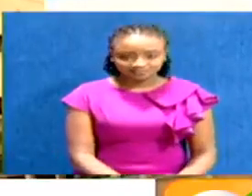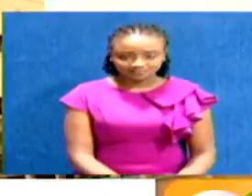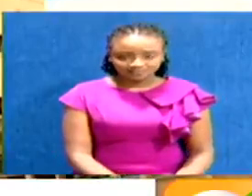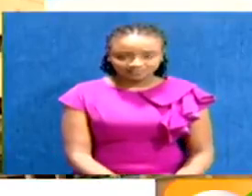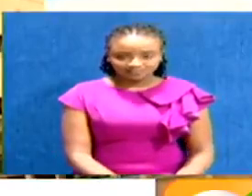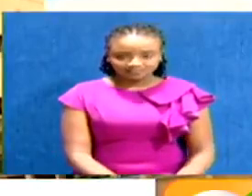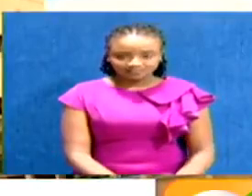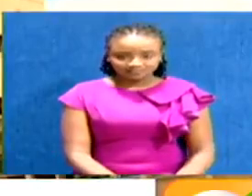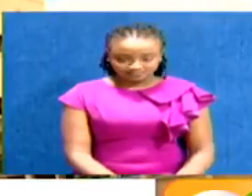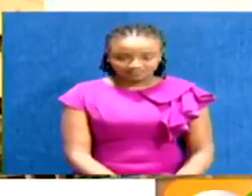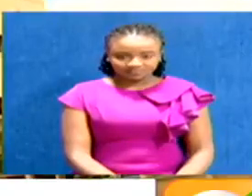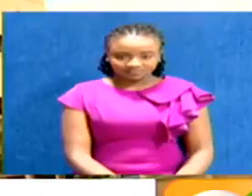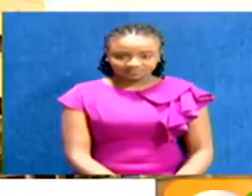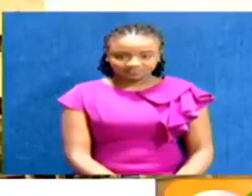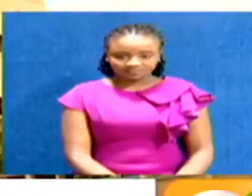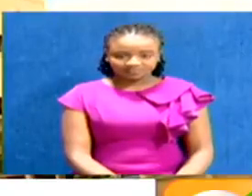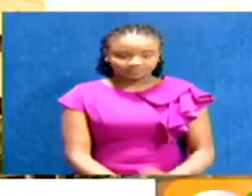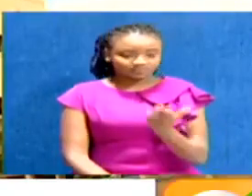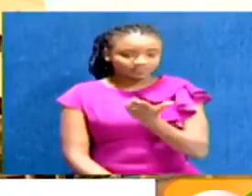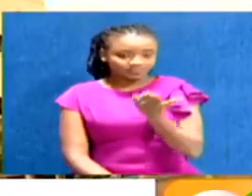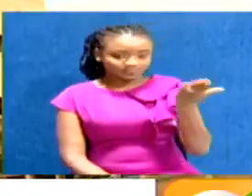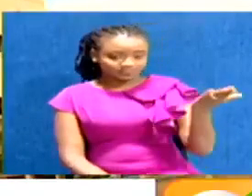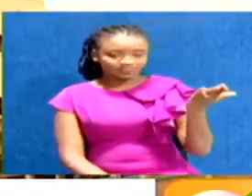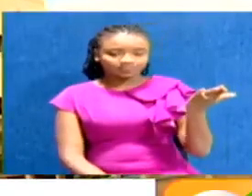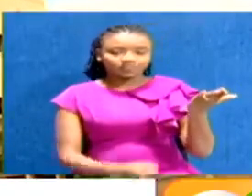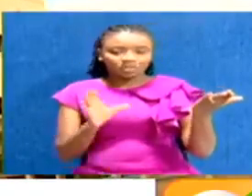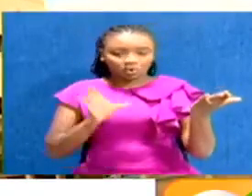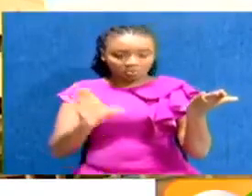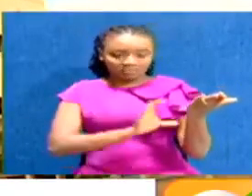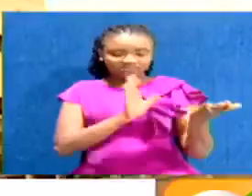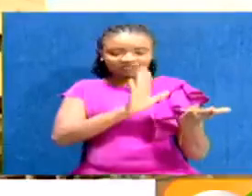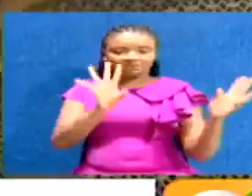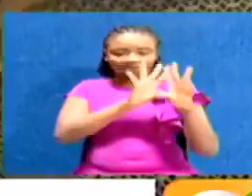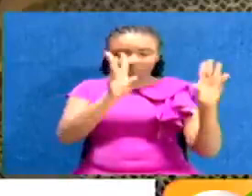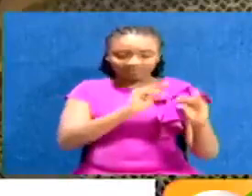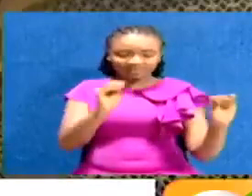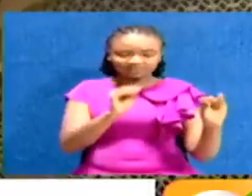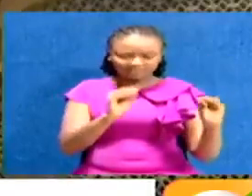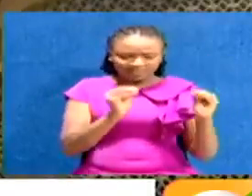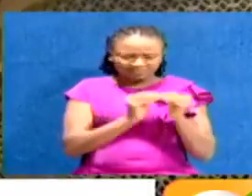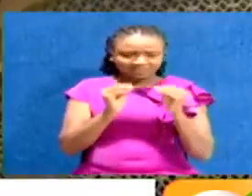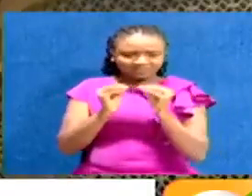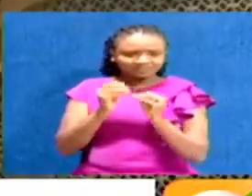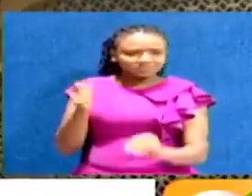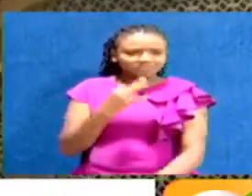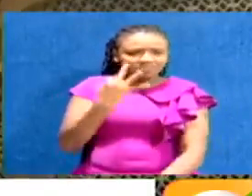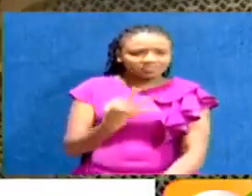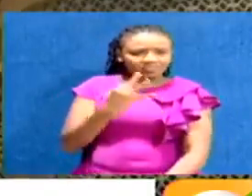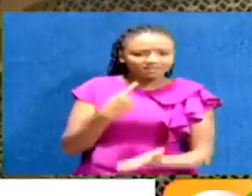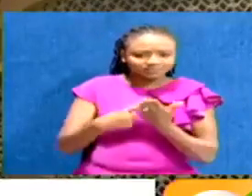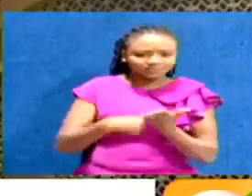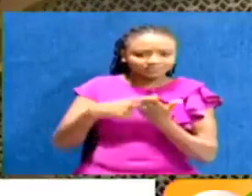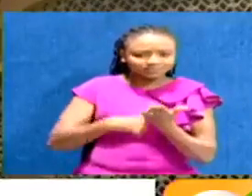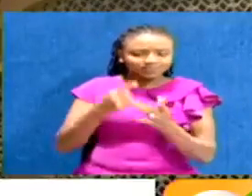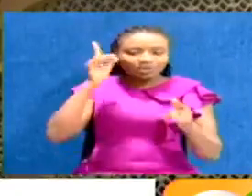Before the current standoff, members of the Budget and Appropriation Committee spent several sittings in March trying to